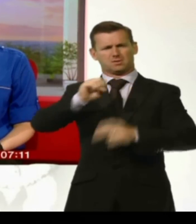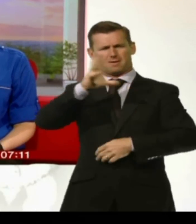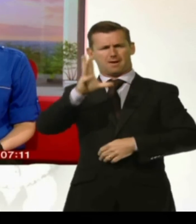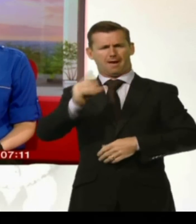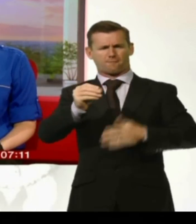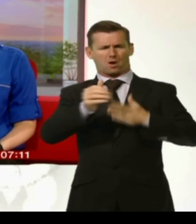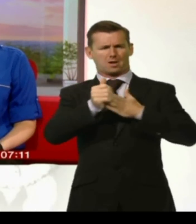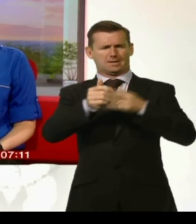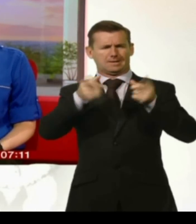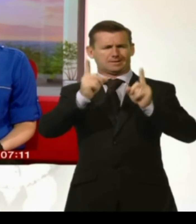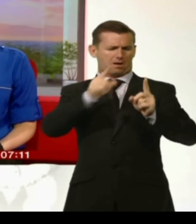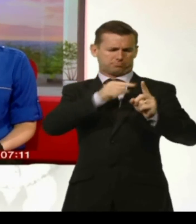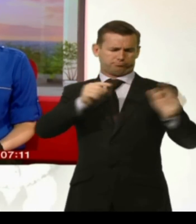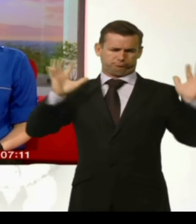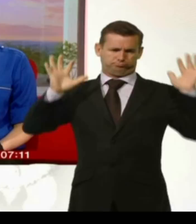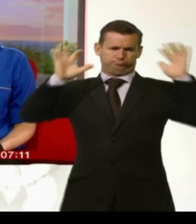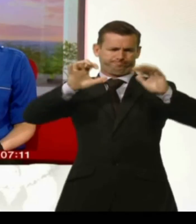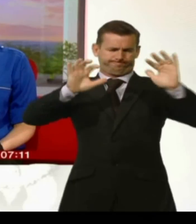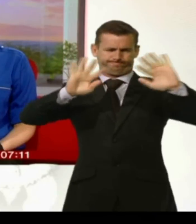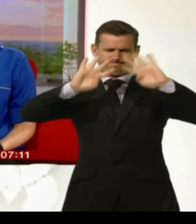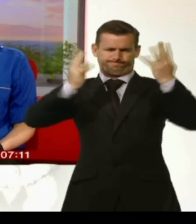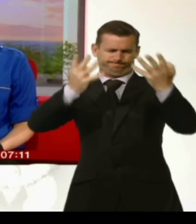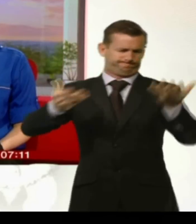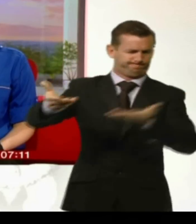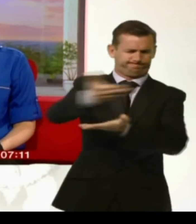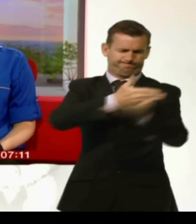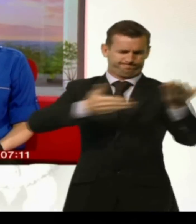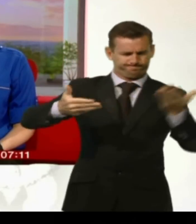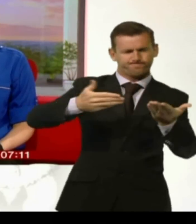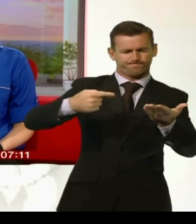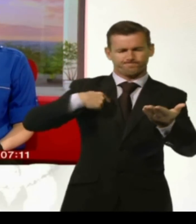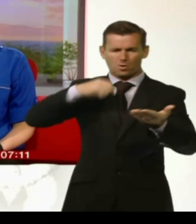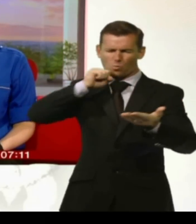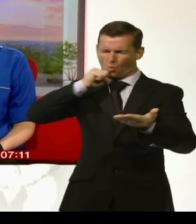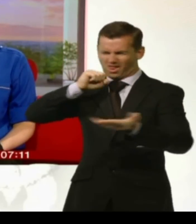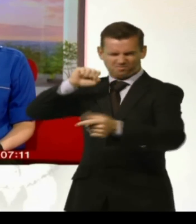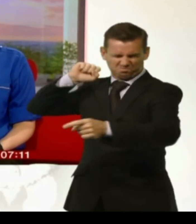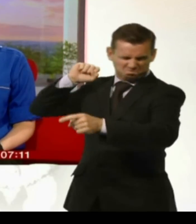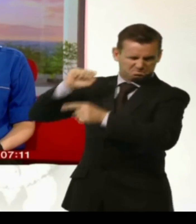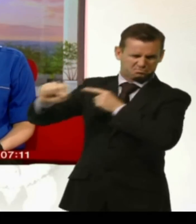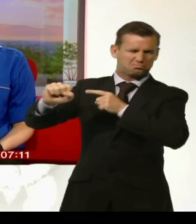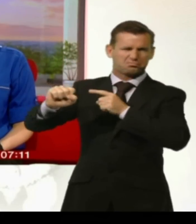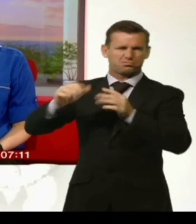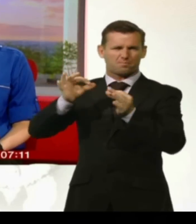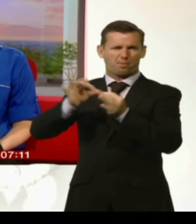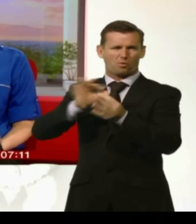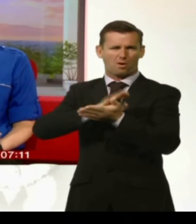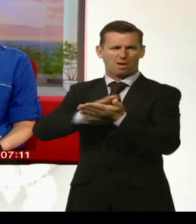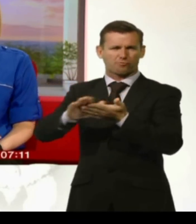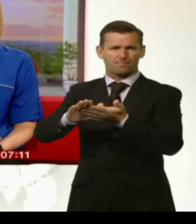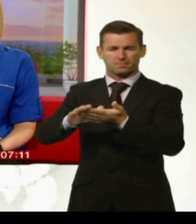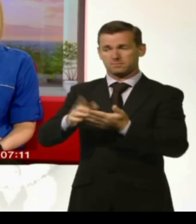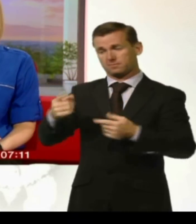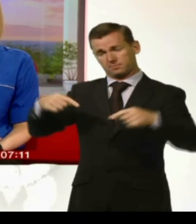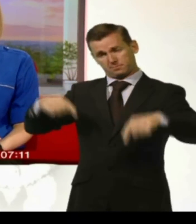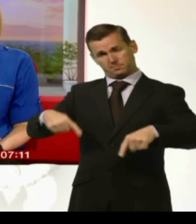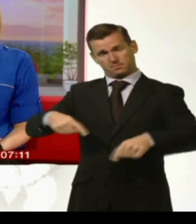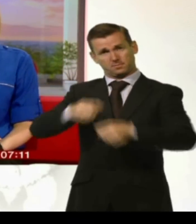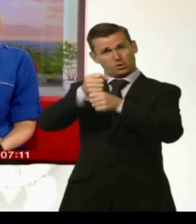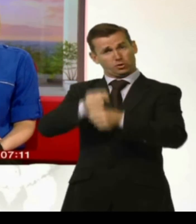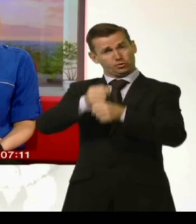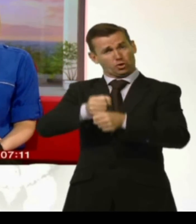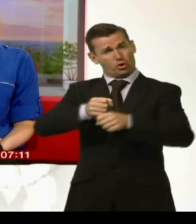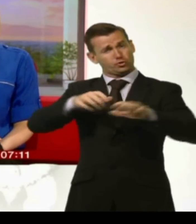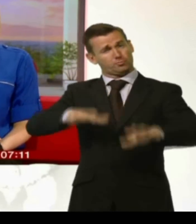those girls. Here in the UK, prayers will be said for the missing youngsters this morning at a number of Nigerian Pentecostal churches.